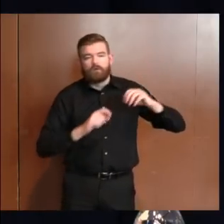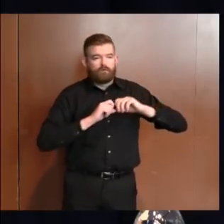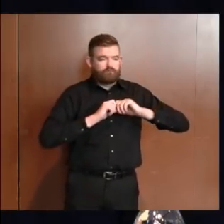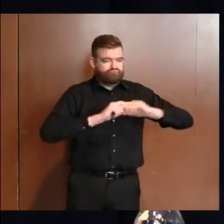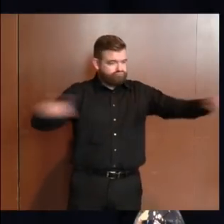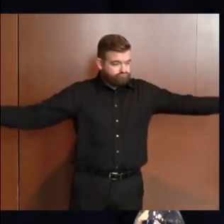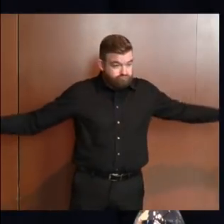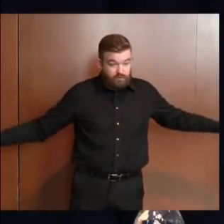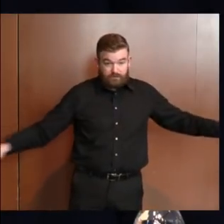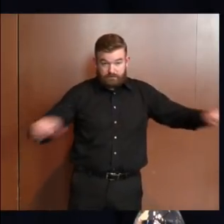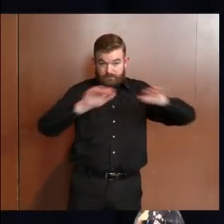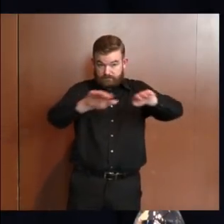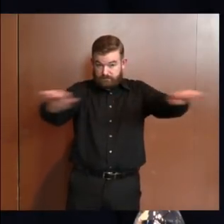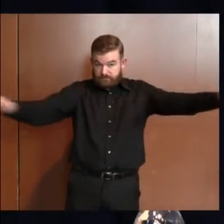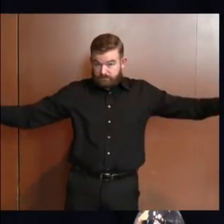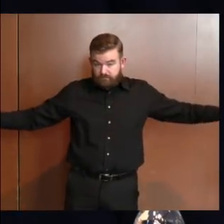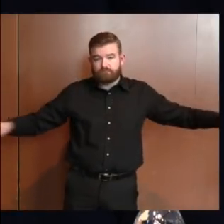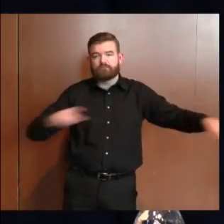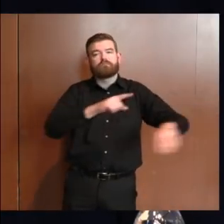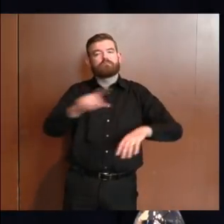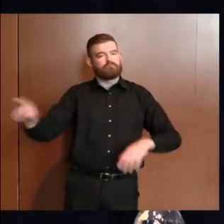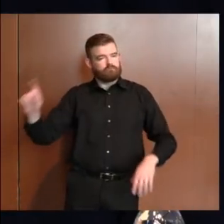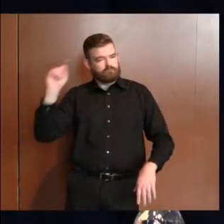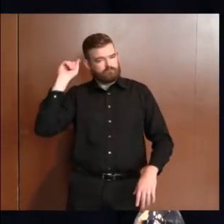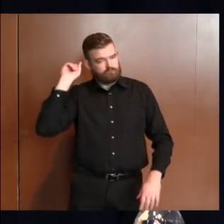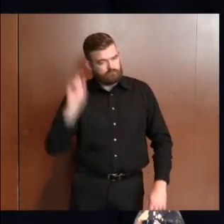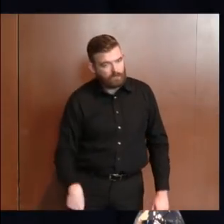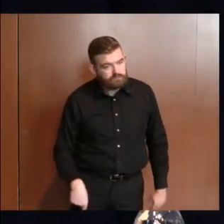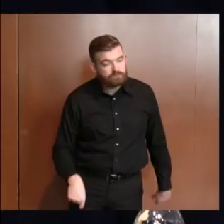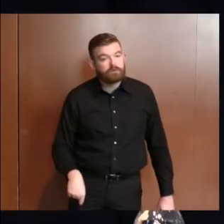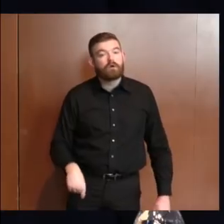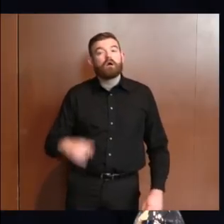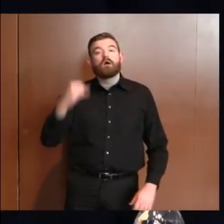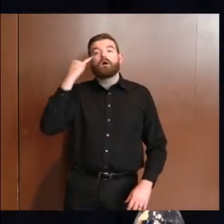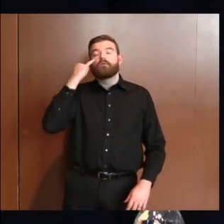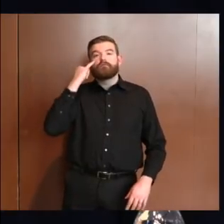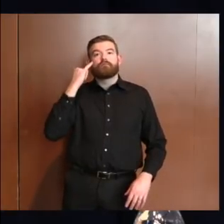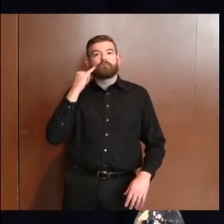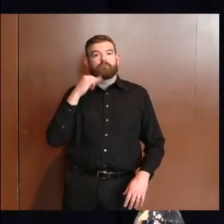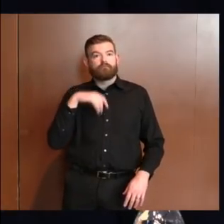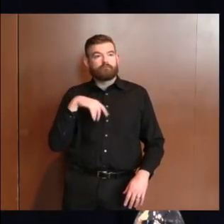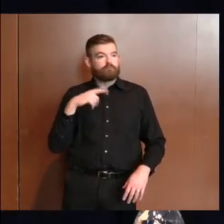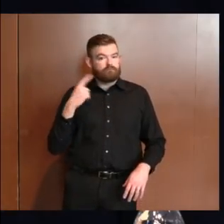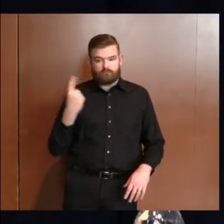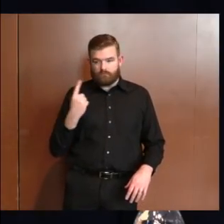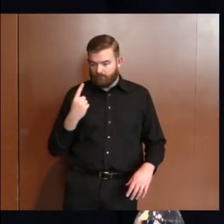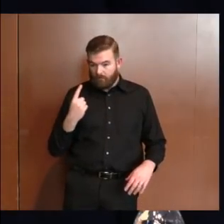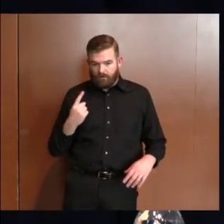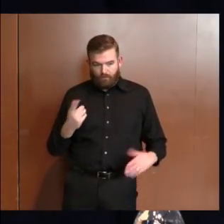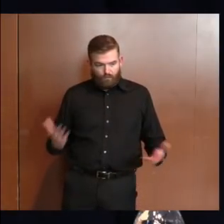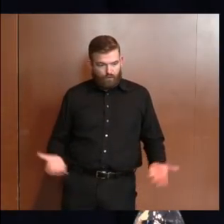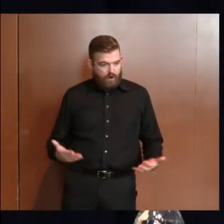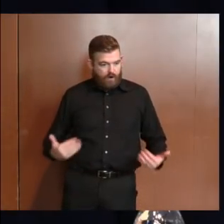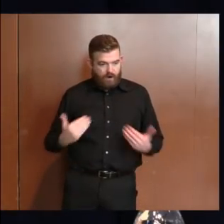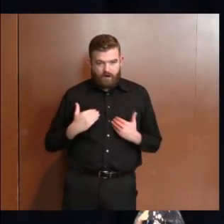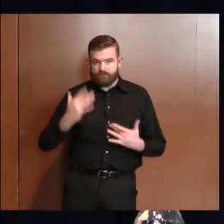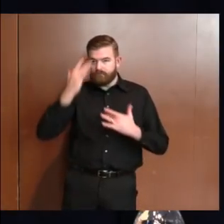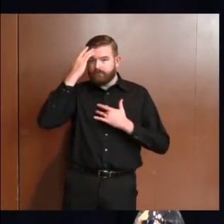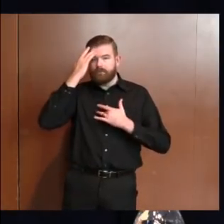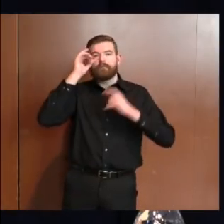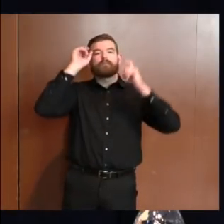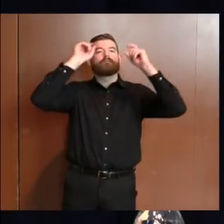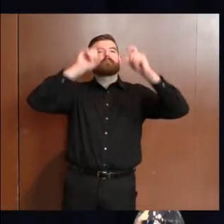responsibility under the law to have an outbreak response plan, including clear policies